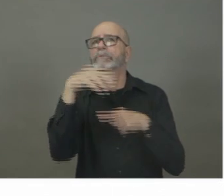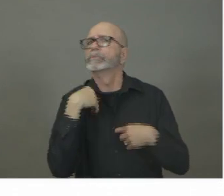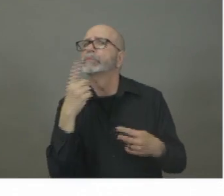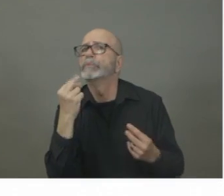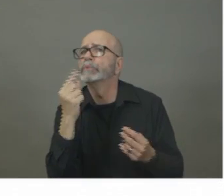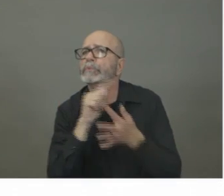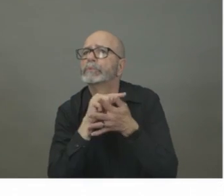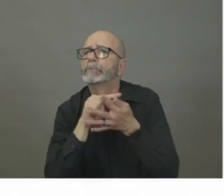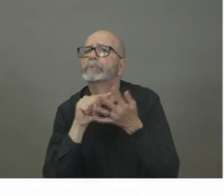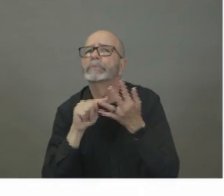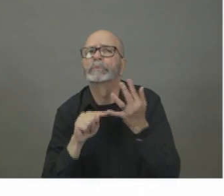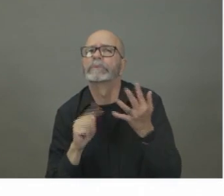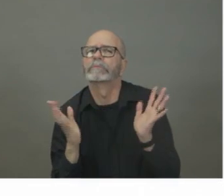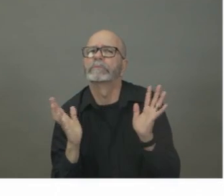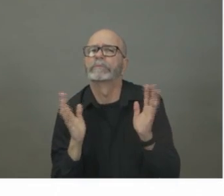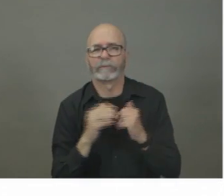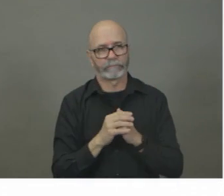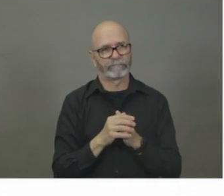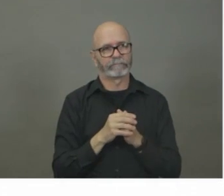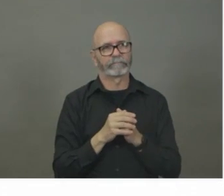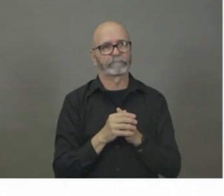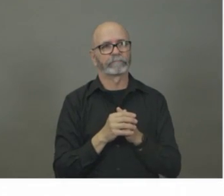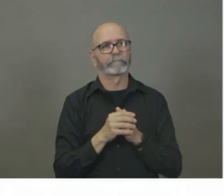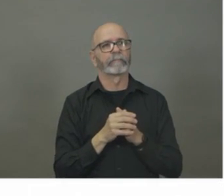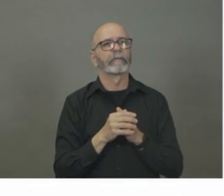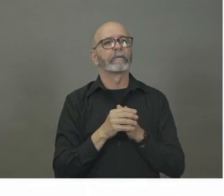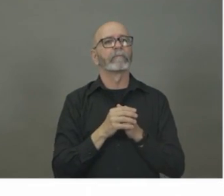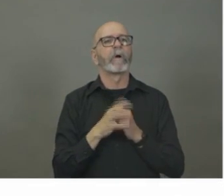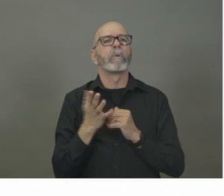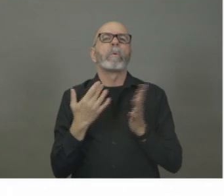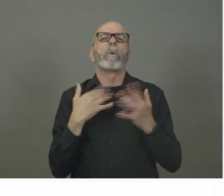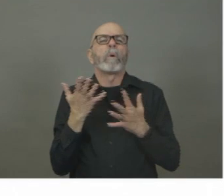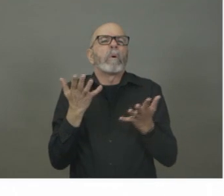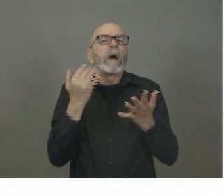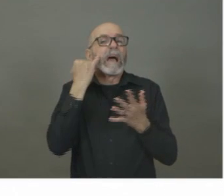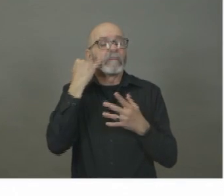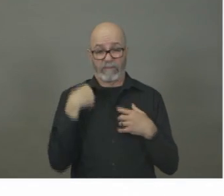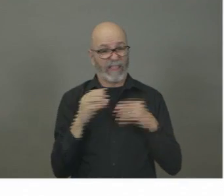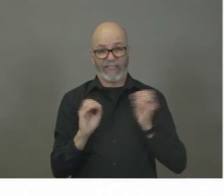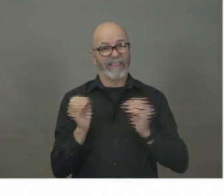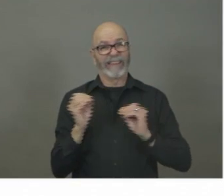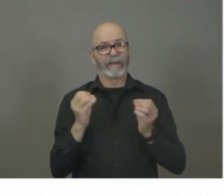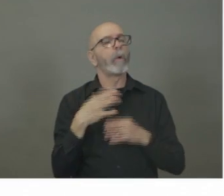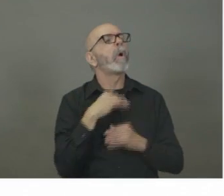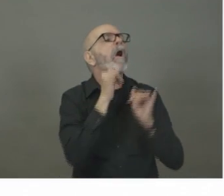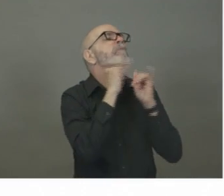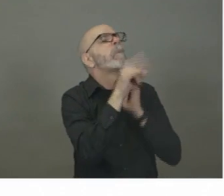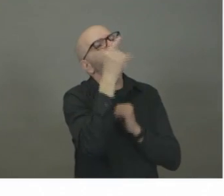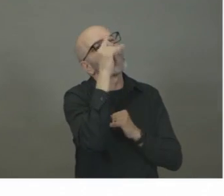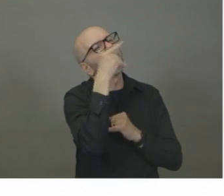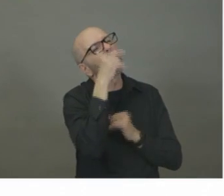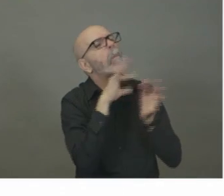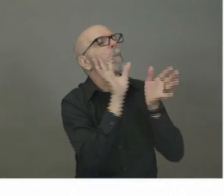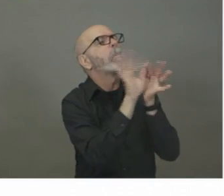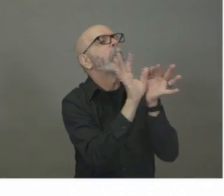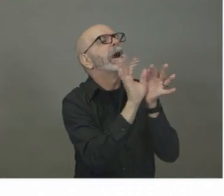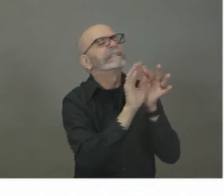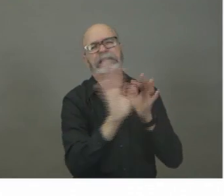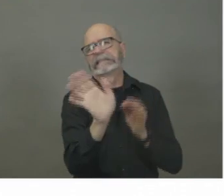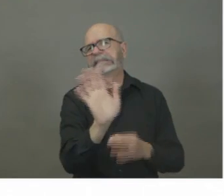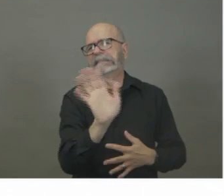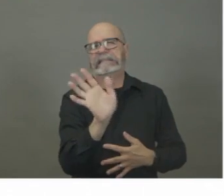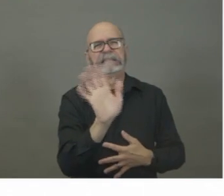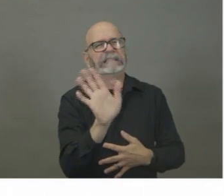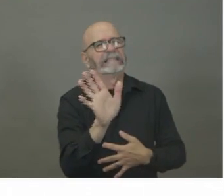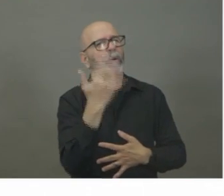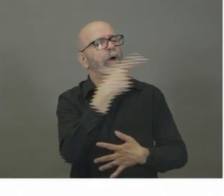to see what the wait time is. Do not do that. That's inappropriate. I'm sorry, but we need to, this is a time for people to act appropriately and use